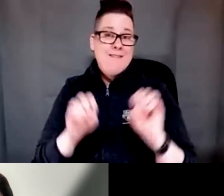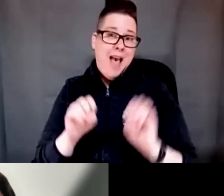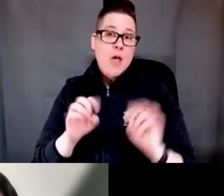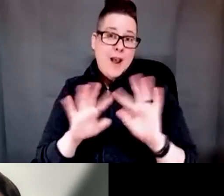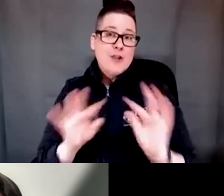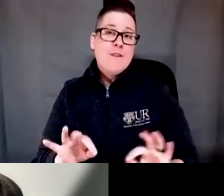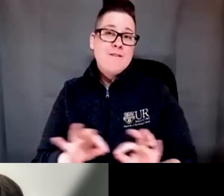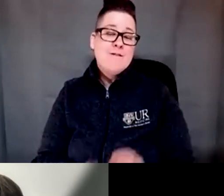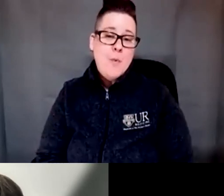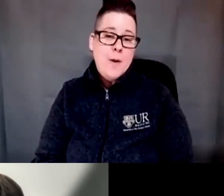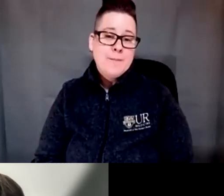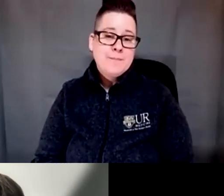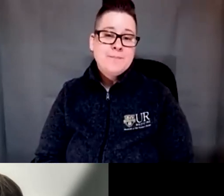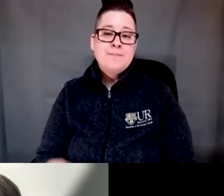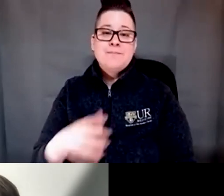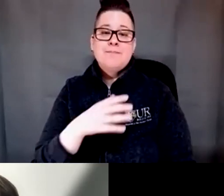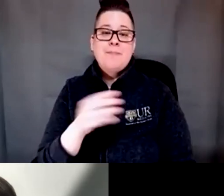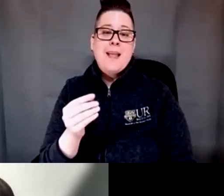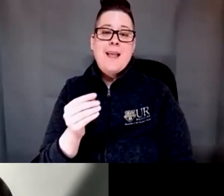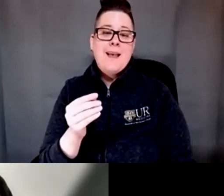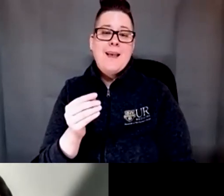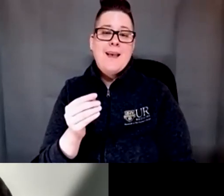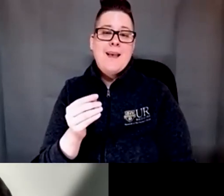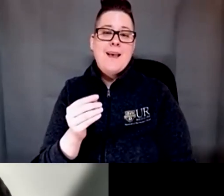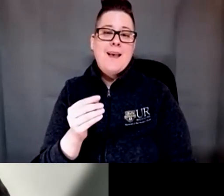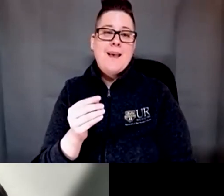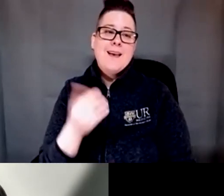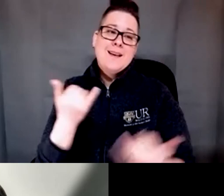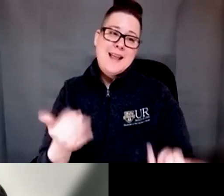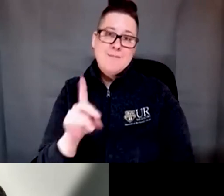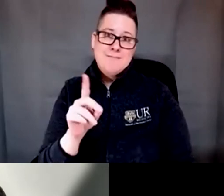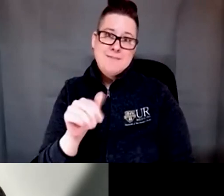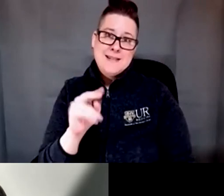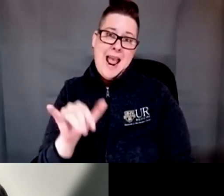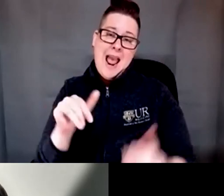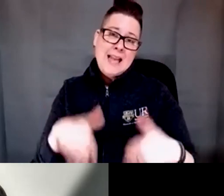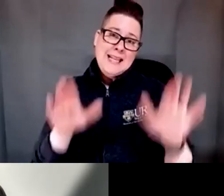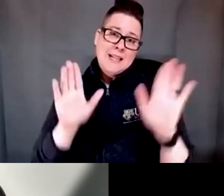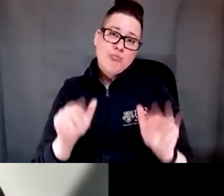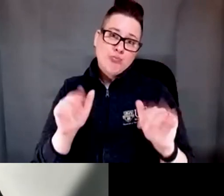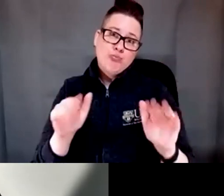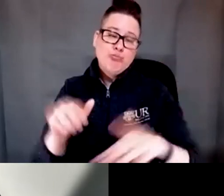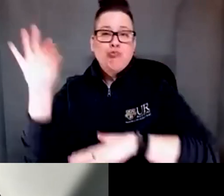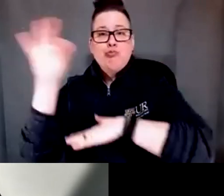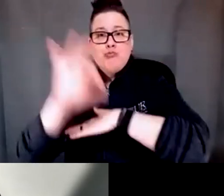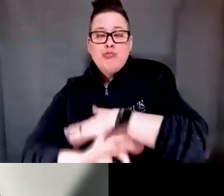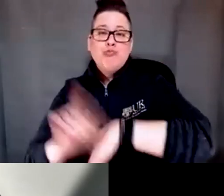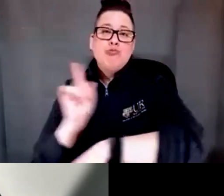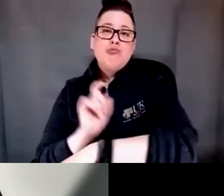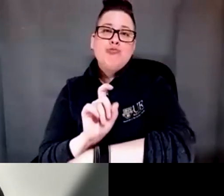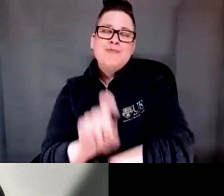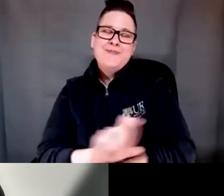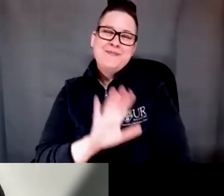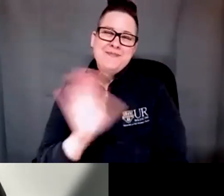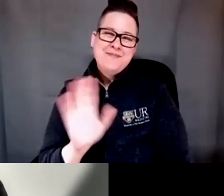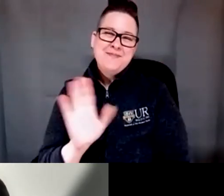form and send you Danny off into the into the sun for the rest of your day